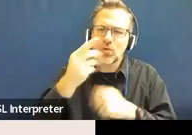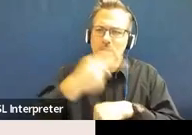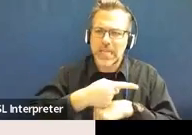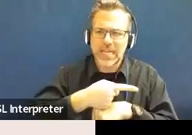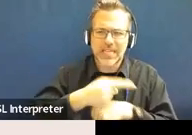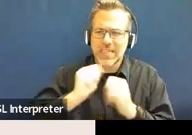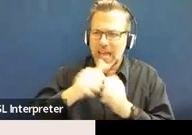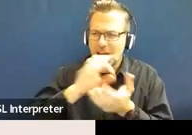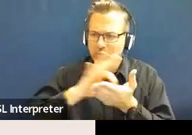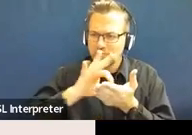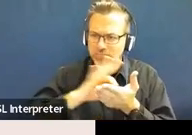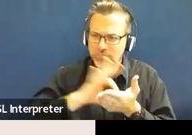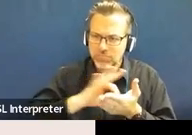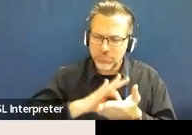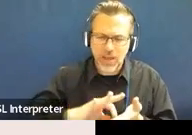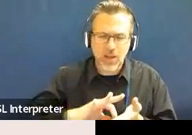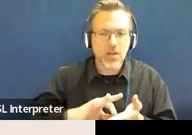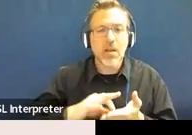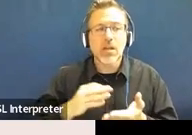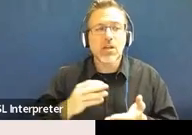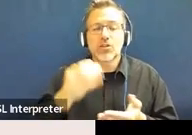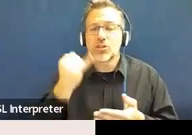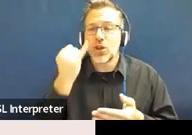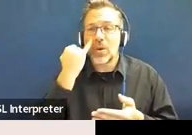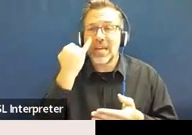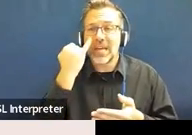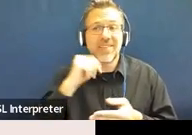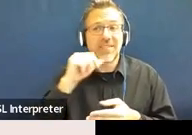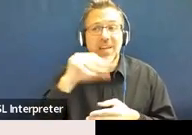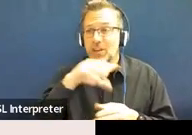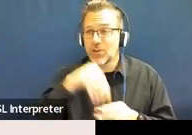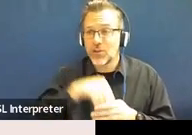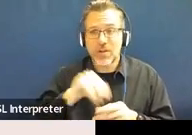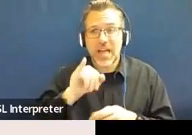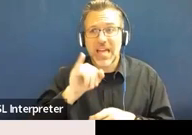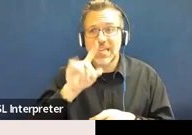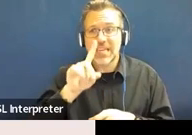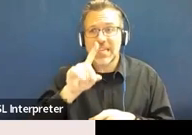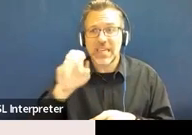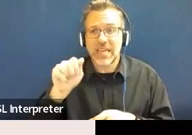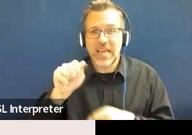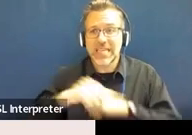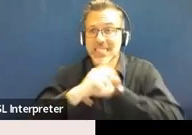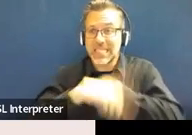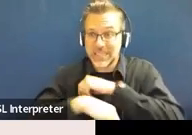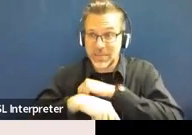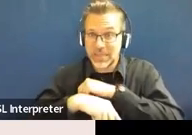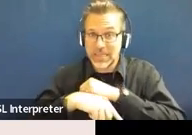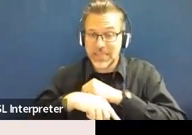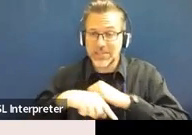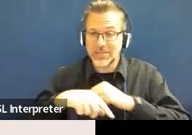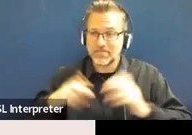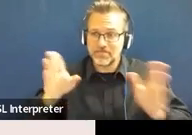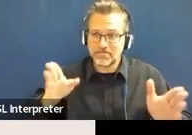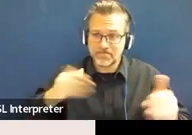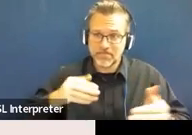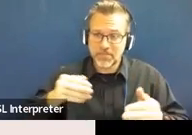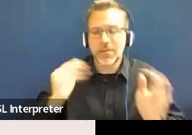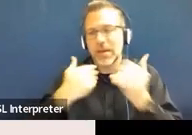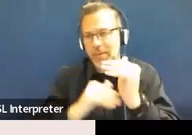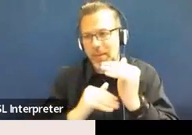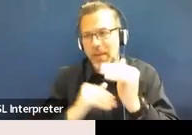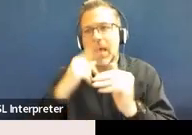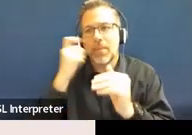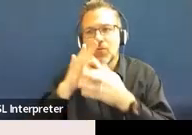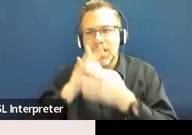exclusions that take place outside of IDEA's discipline provisions, which occur because of a child's behavior.